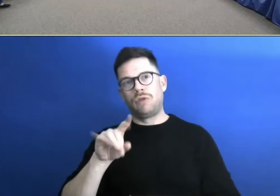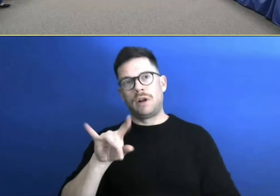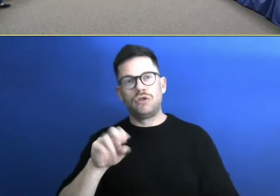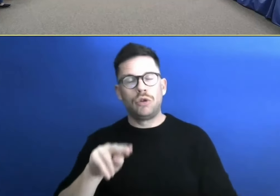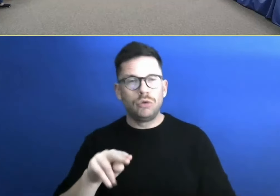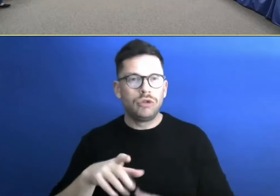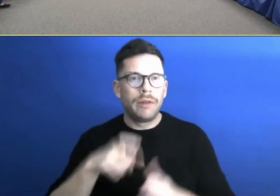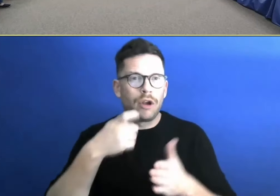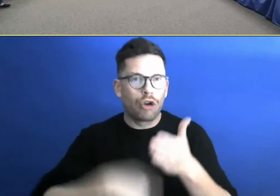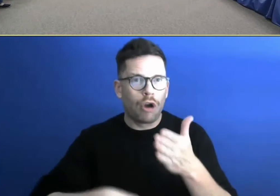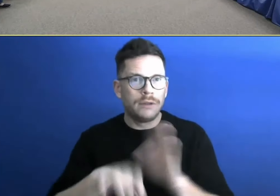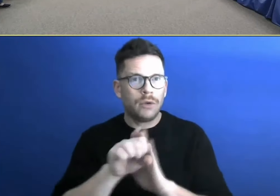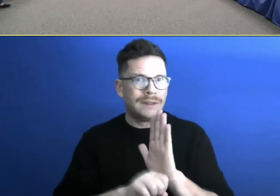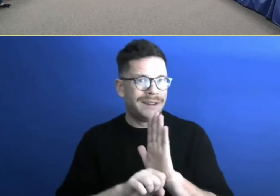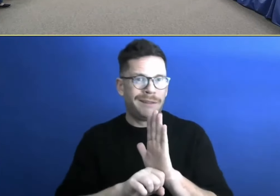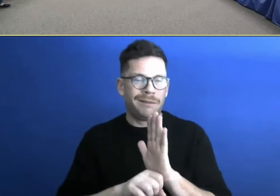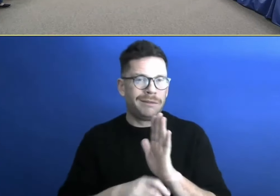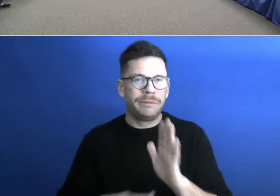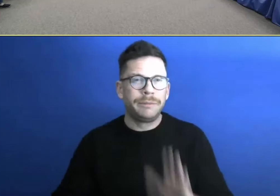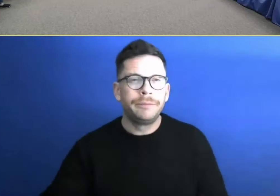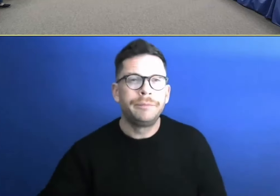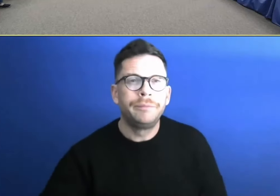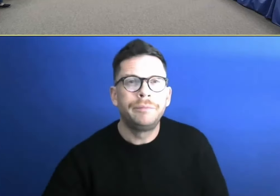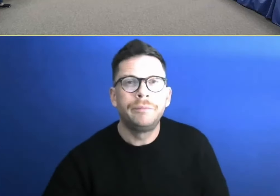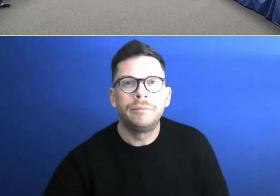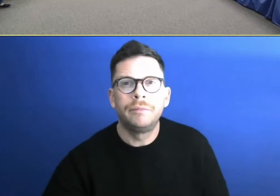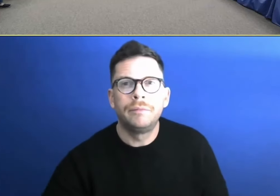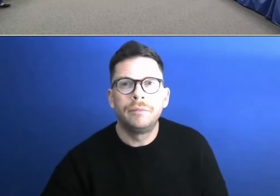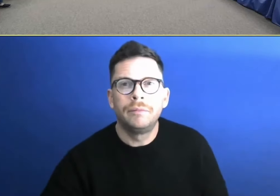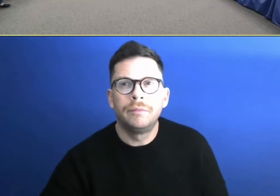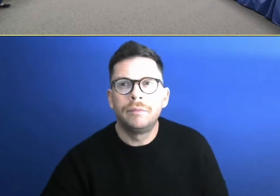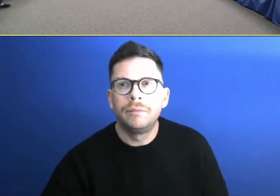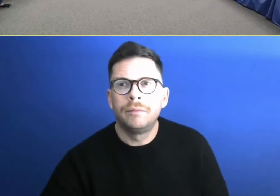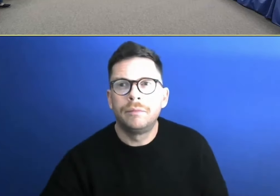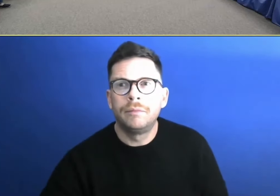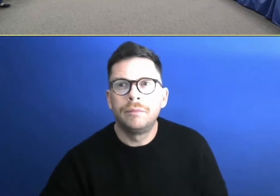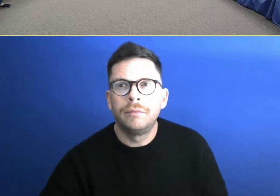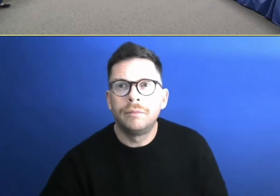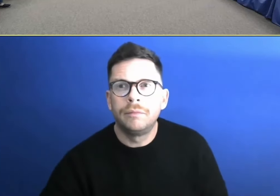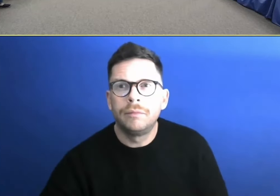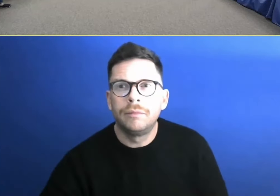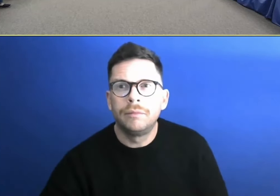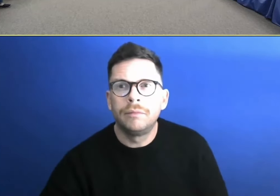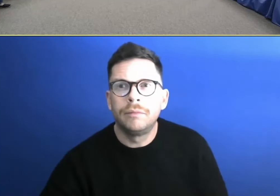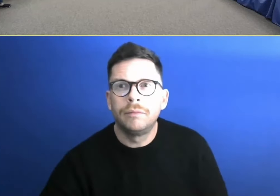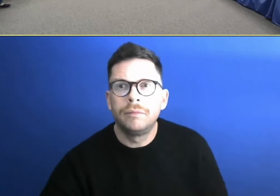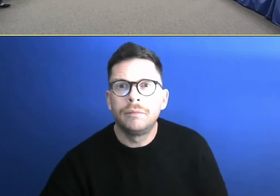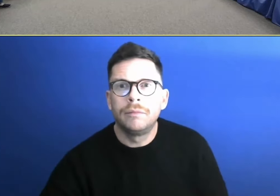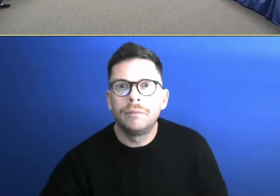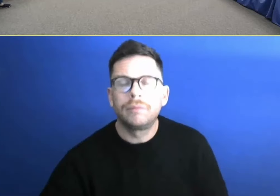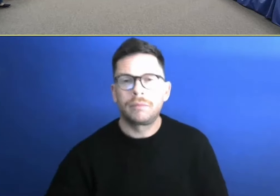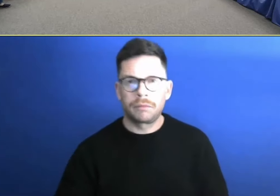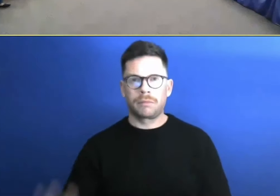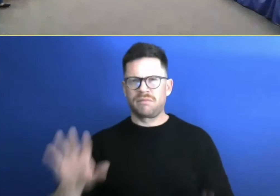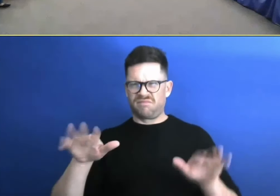the state. I guarantee you those will not pass. We may pass them, but the state is not going to pay for anything. think that's. Yeah. I believe last year